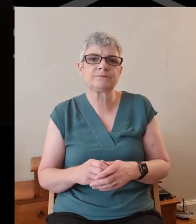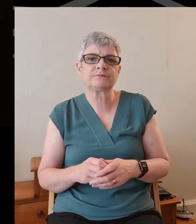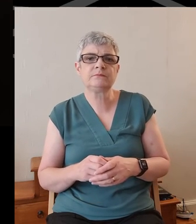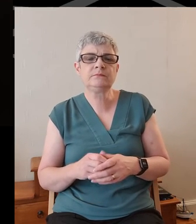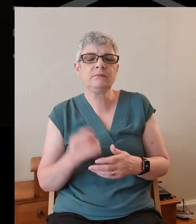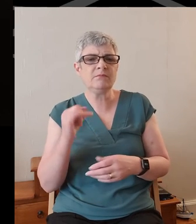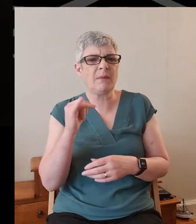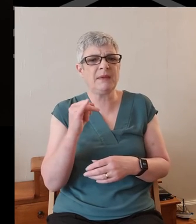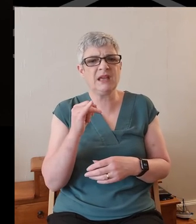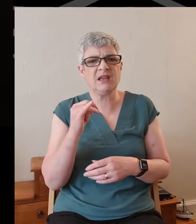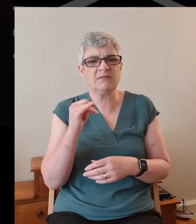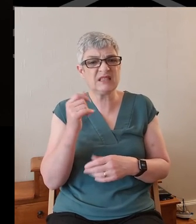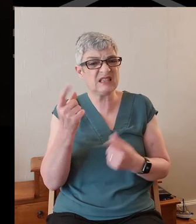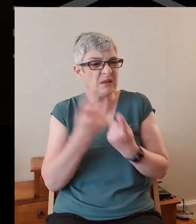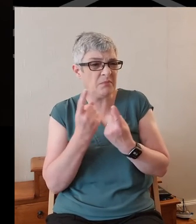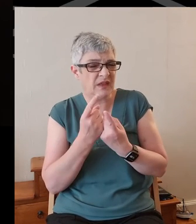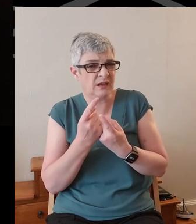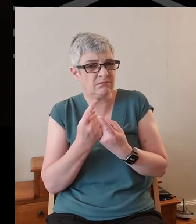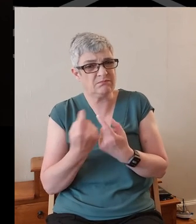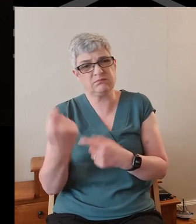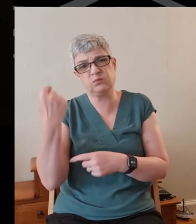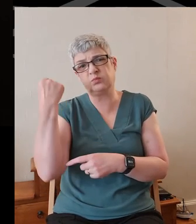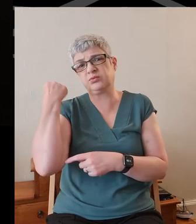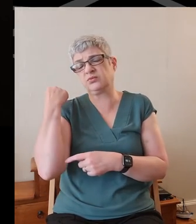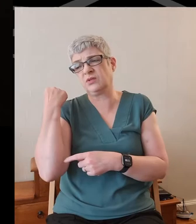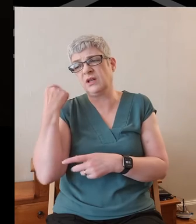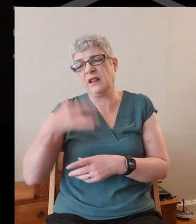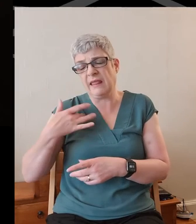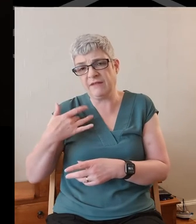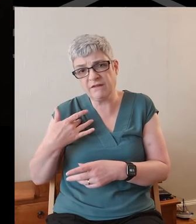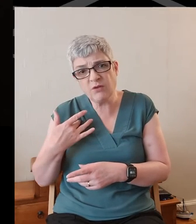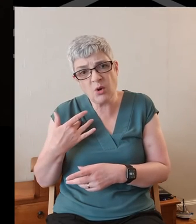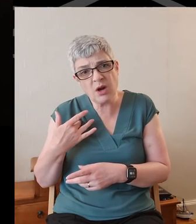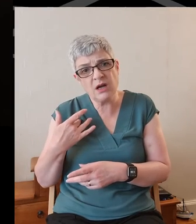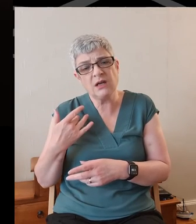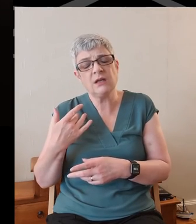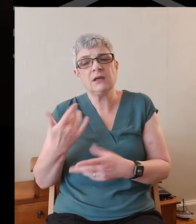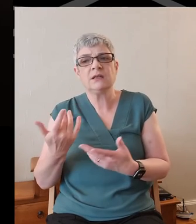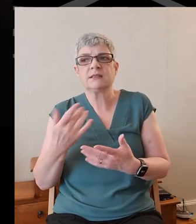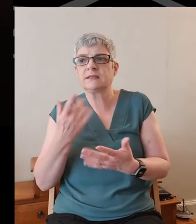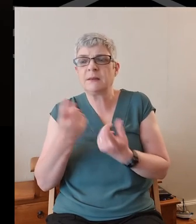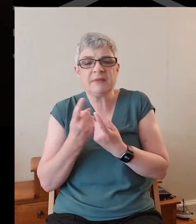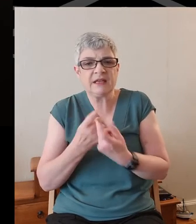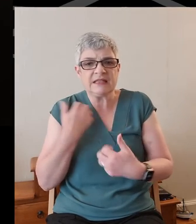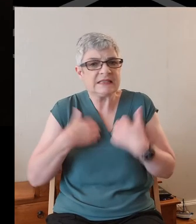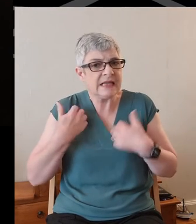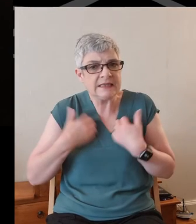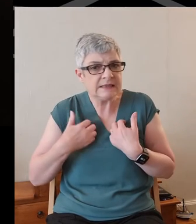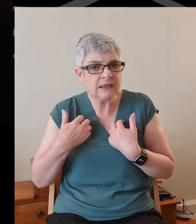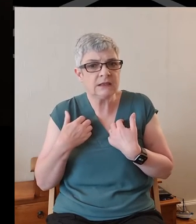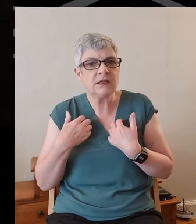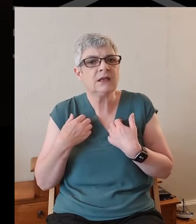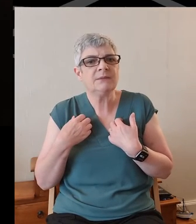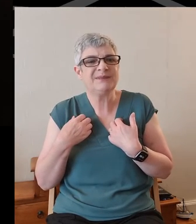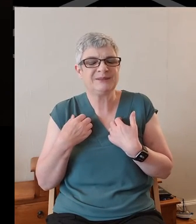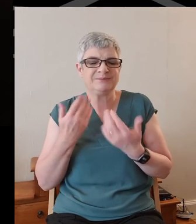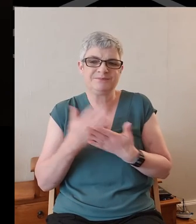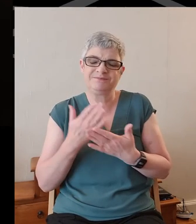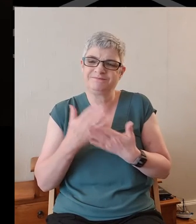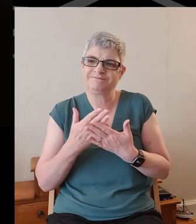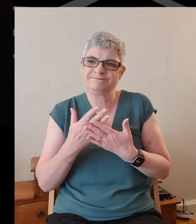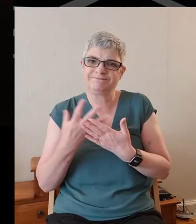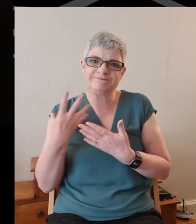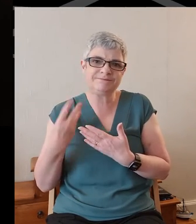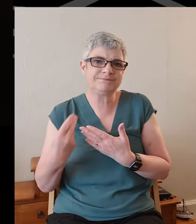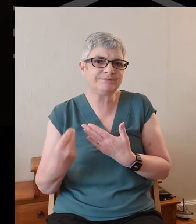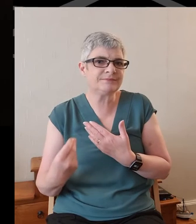Maybe there was something once that they were living for. Maybe there was something that enthused, something that excited, but it's just either